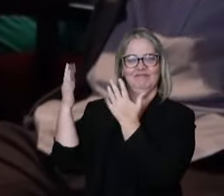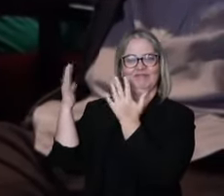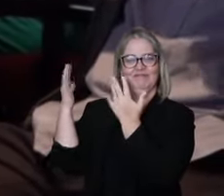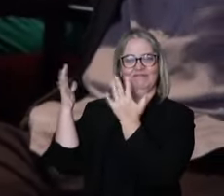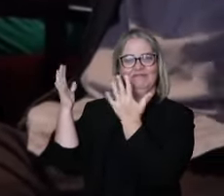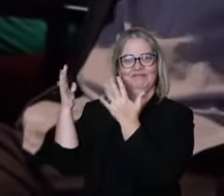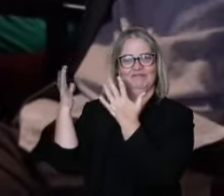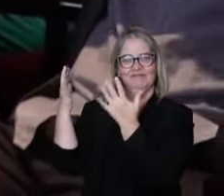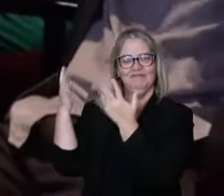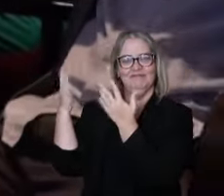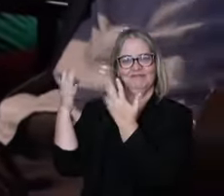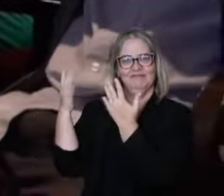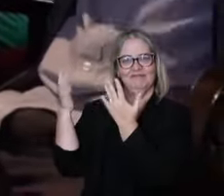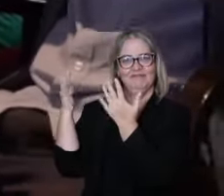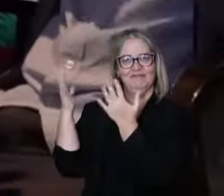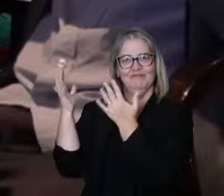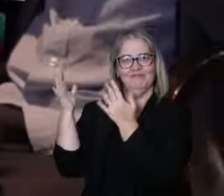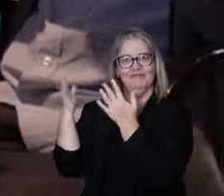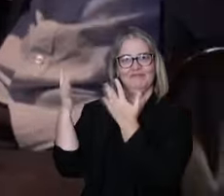Applause for you too.